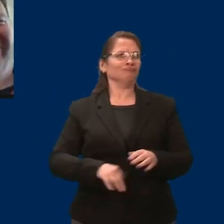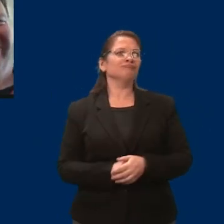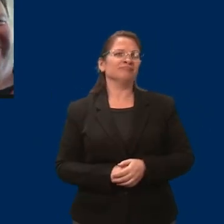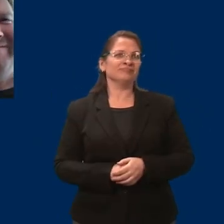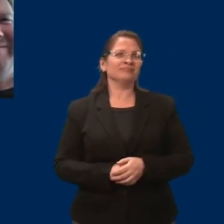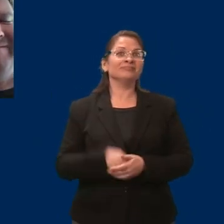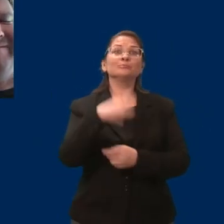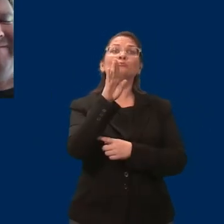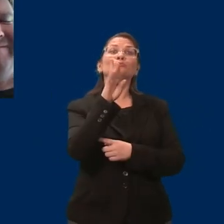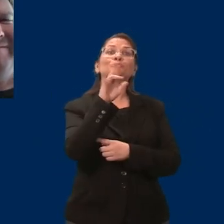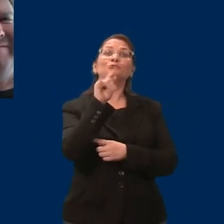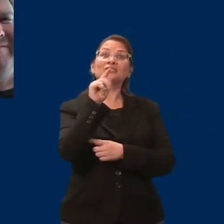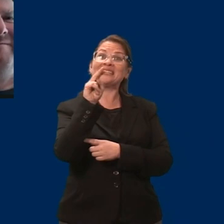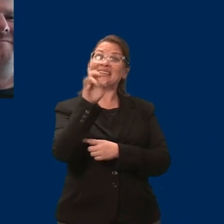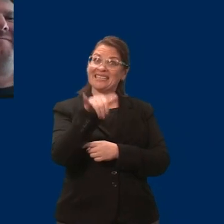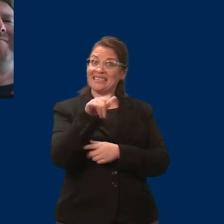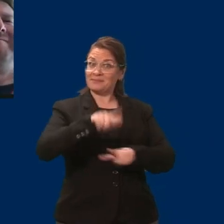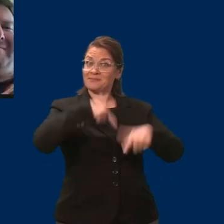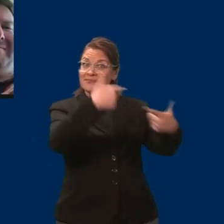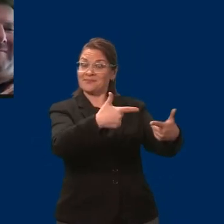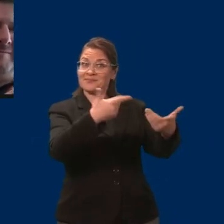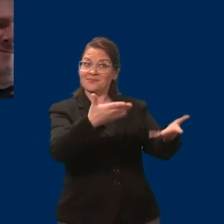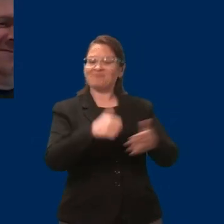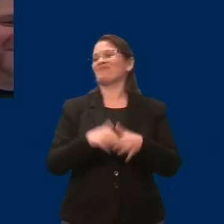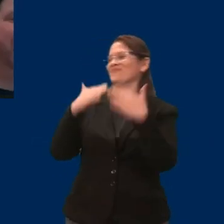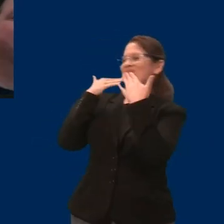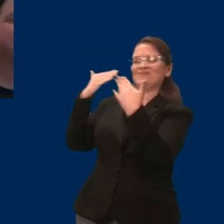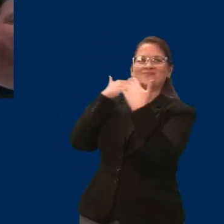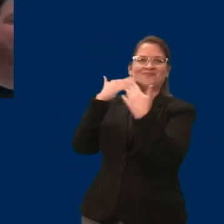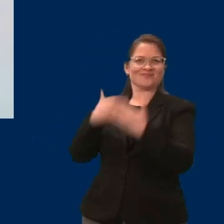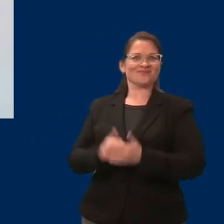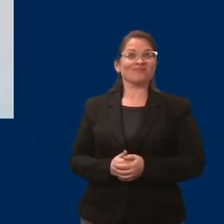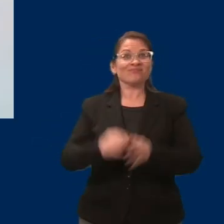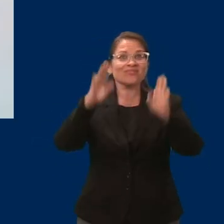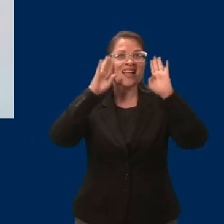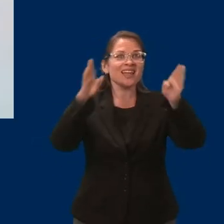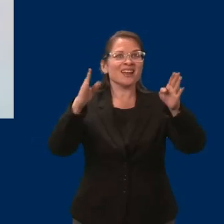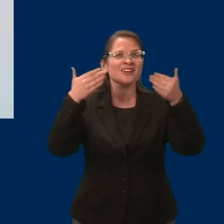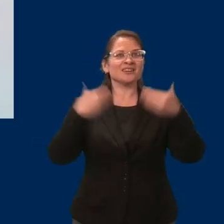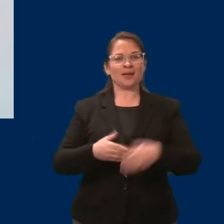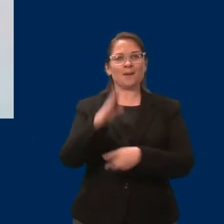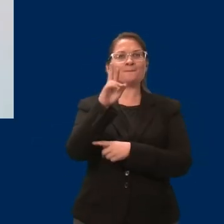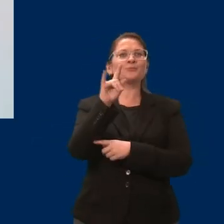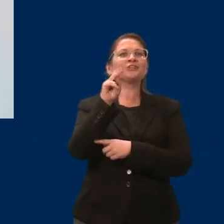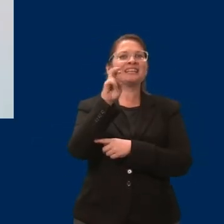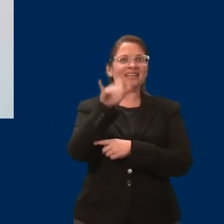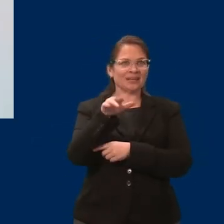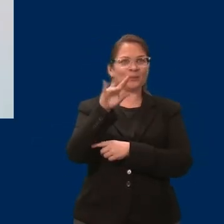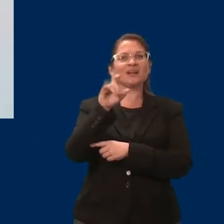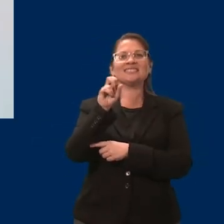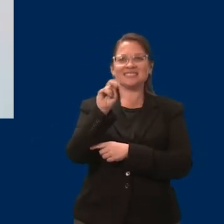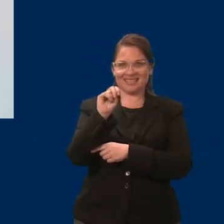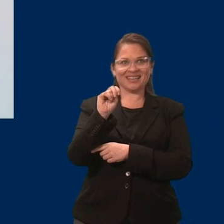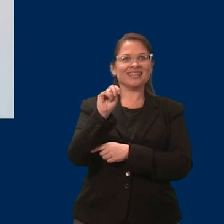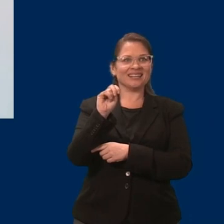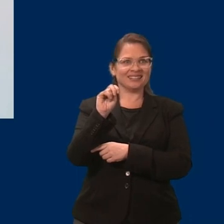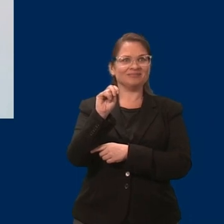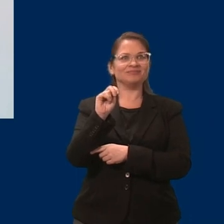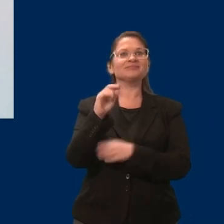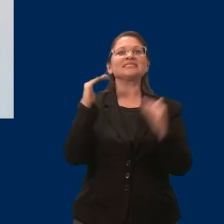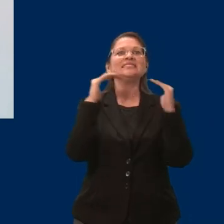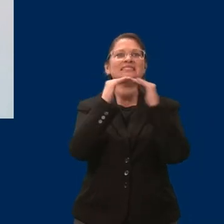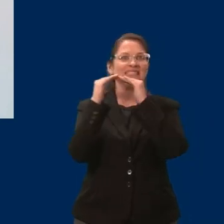Thank you, Rob. Hello, everyone. My name is Brittany Wilson. I am the Equity and Justice Director at The Arc Minnesota.